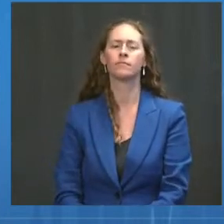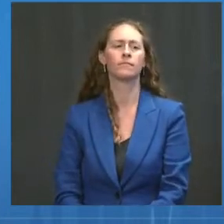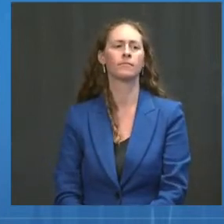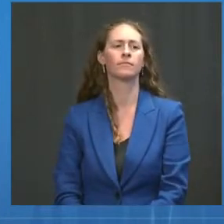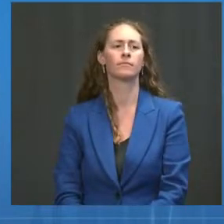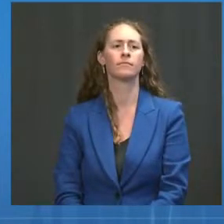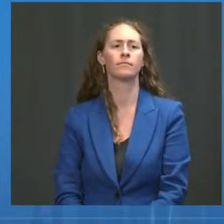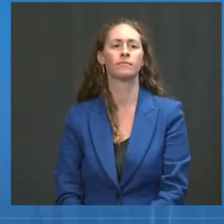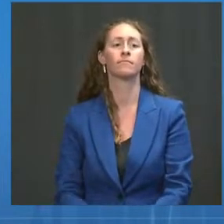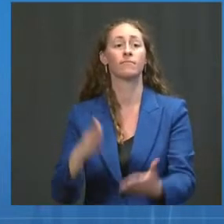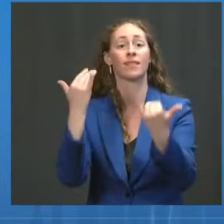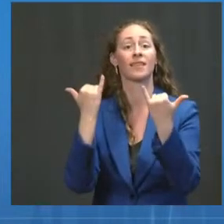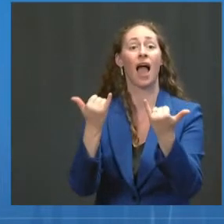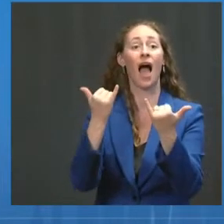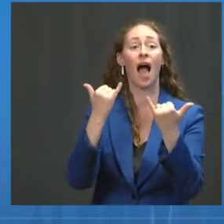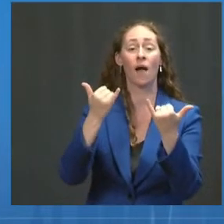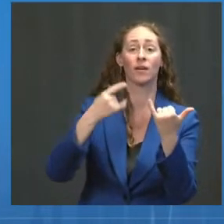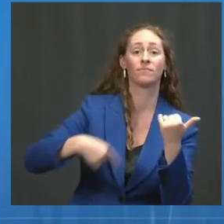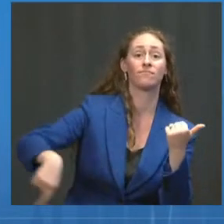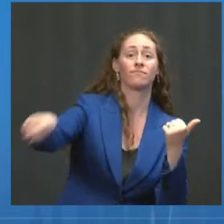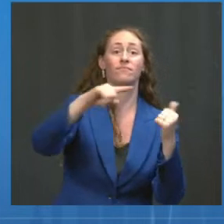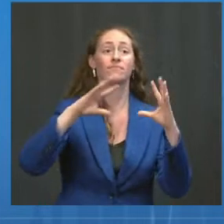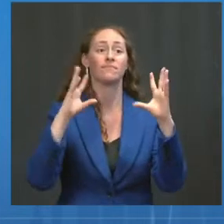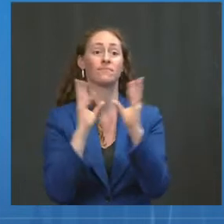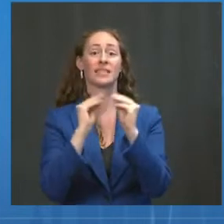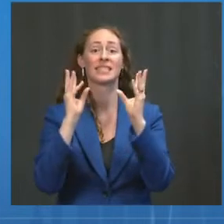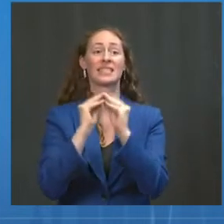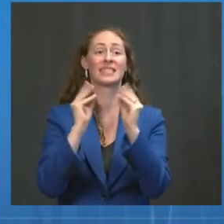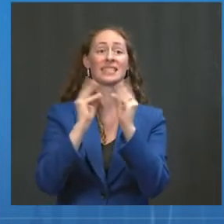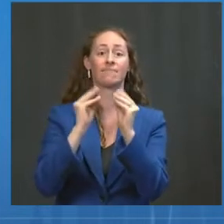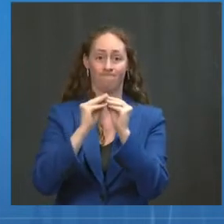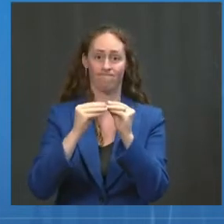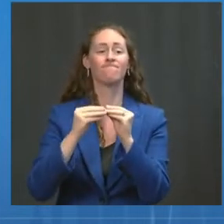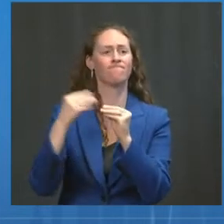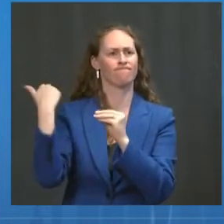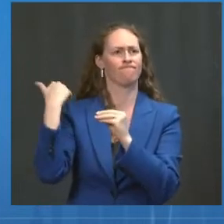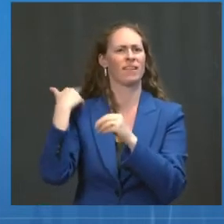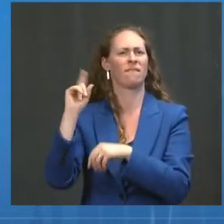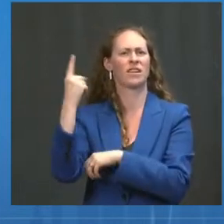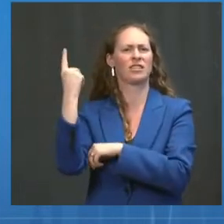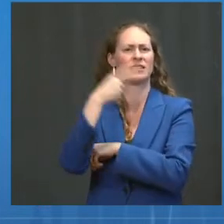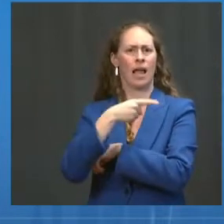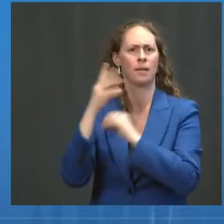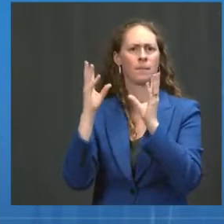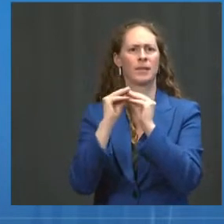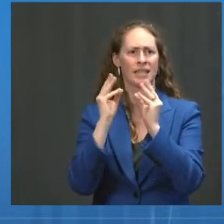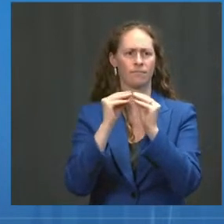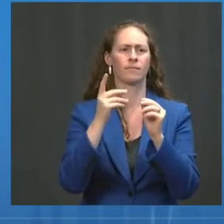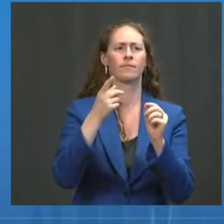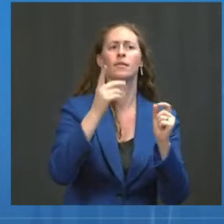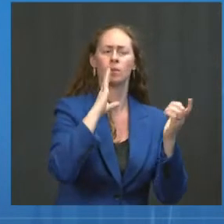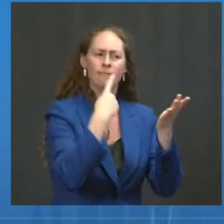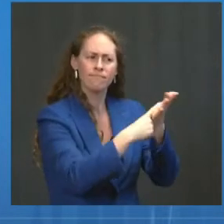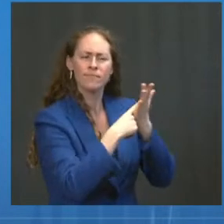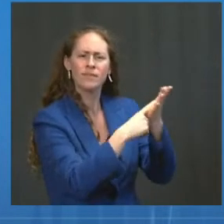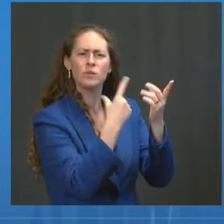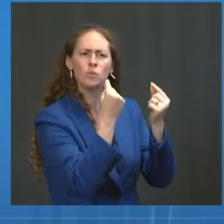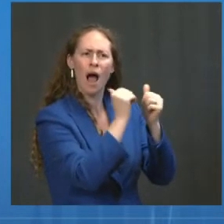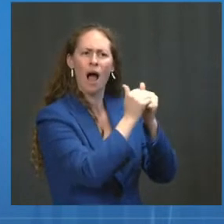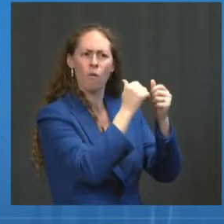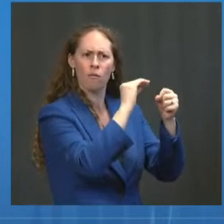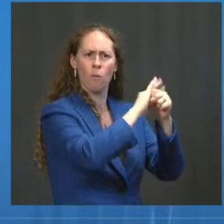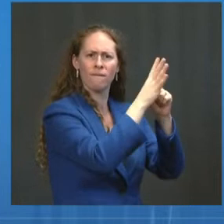day in office, the President has marshaled a wartime effort to do exactly that. We've been preparing for every